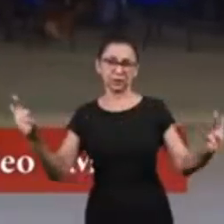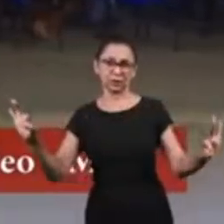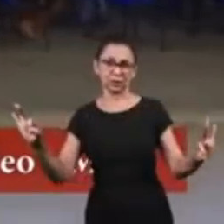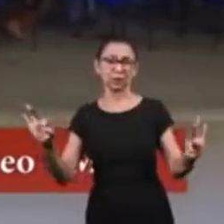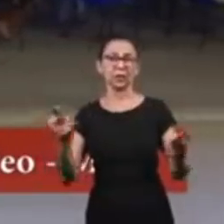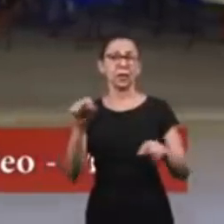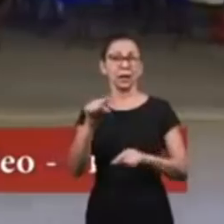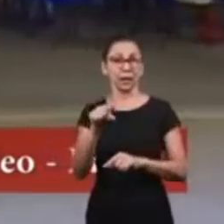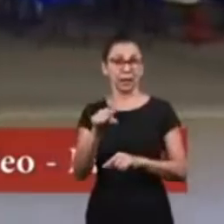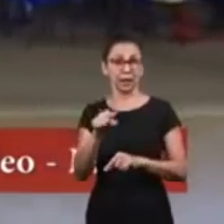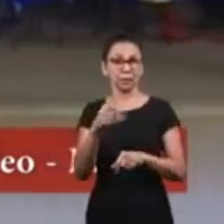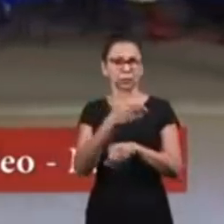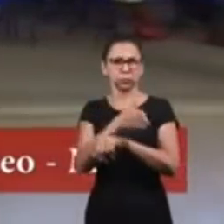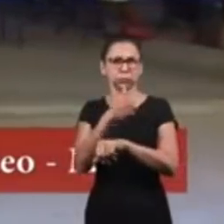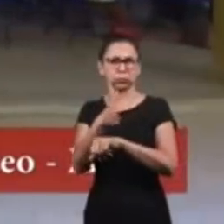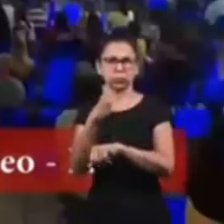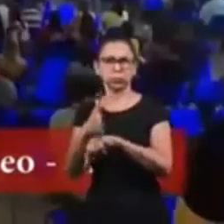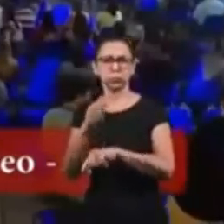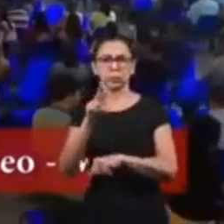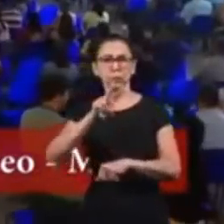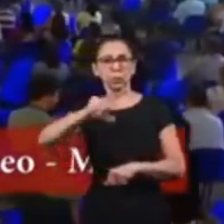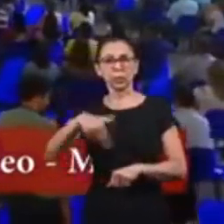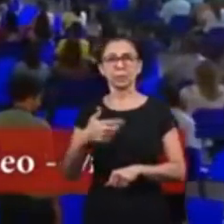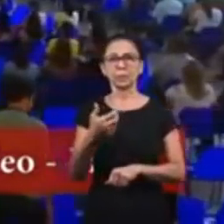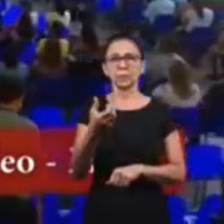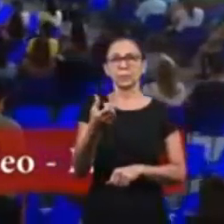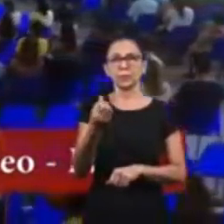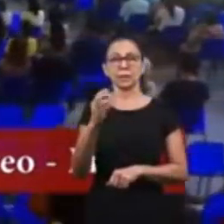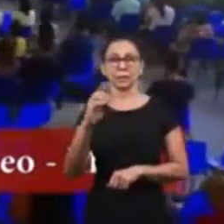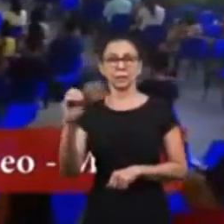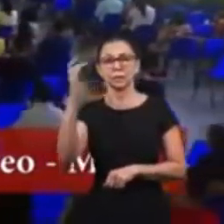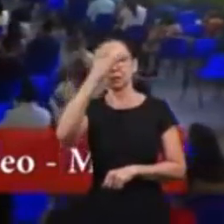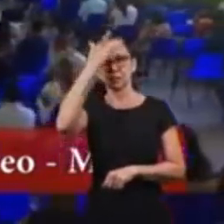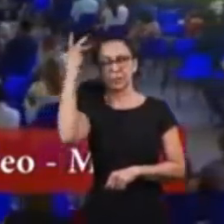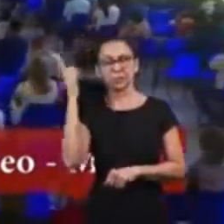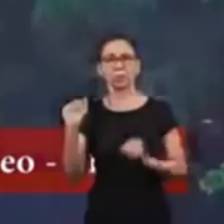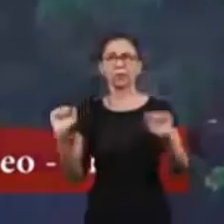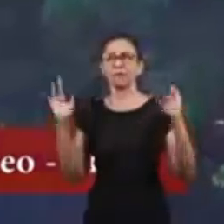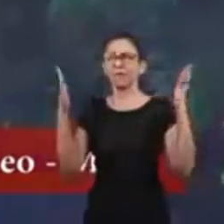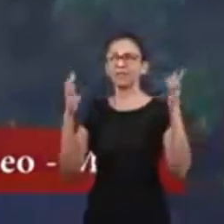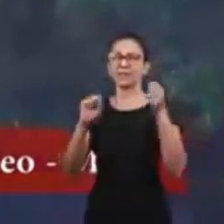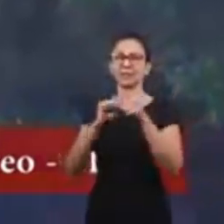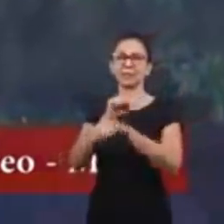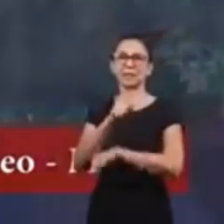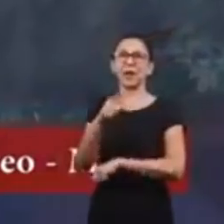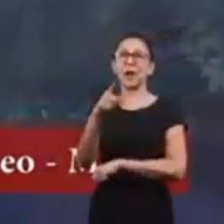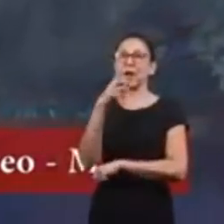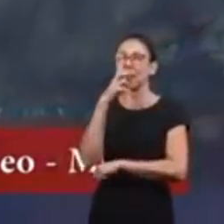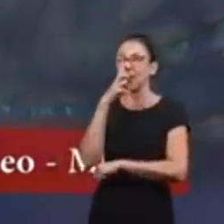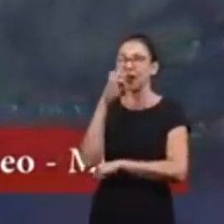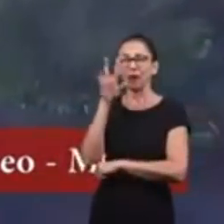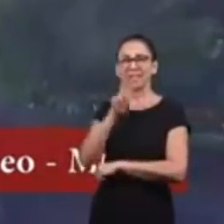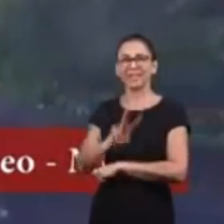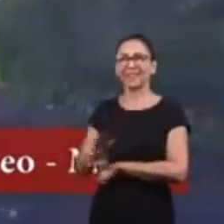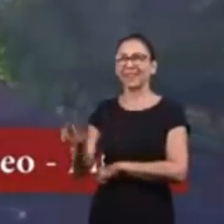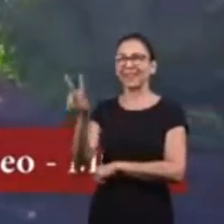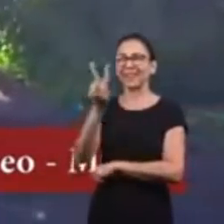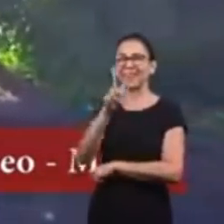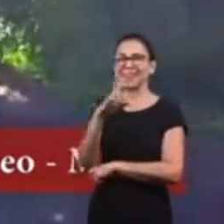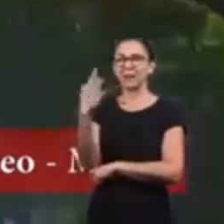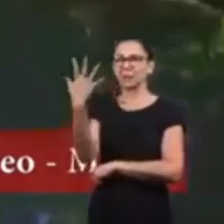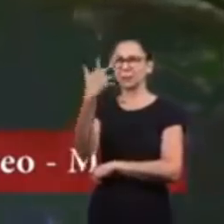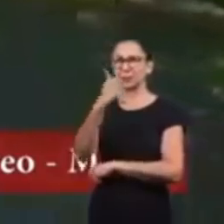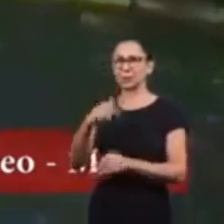2008, was inaugurated, and it is capable of hosting 1,200 people in the events and seminars. After the images